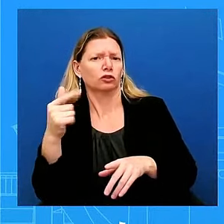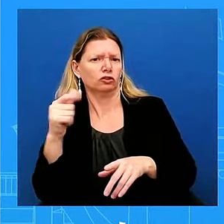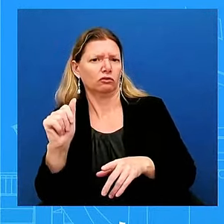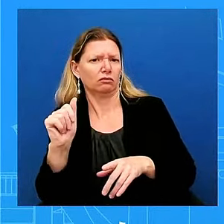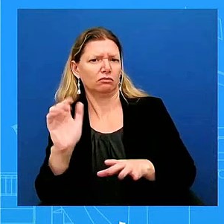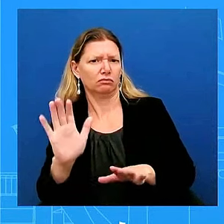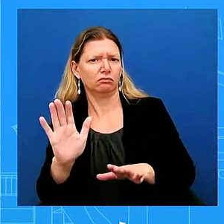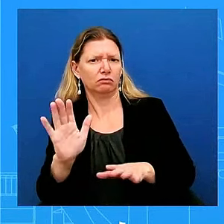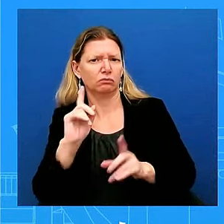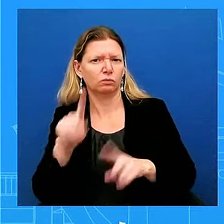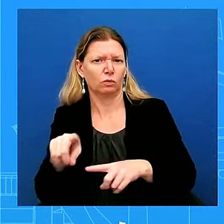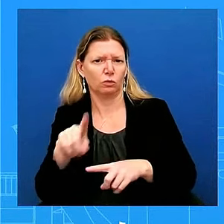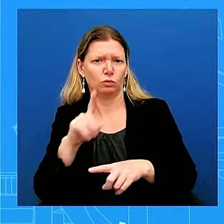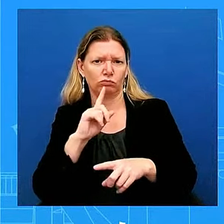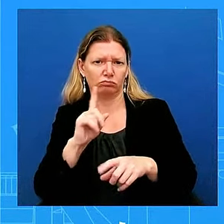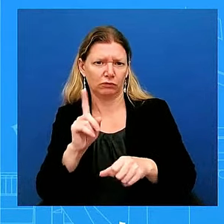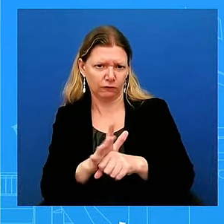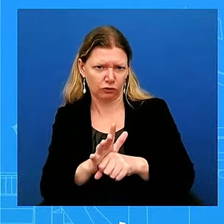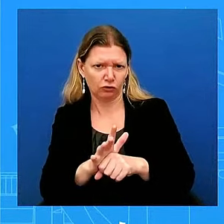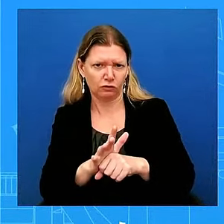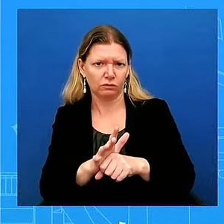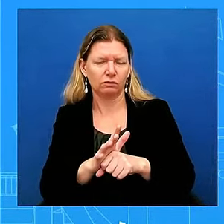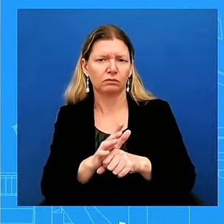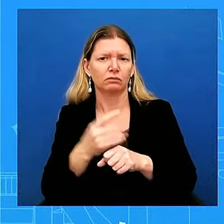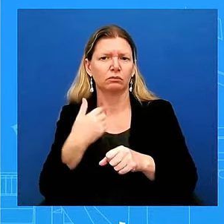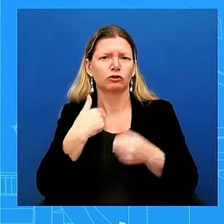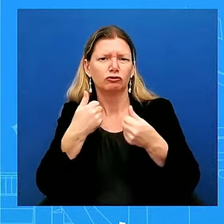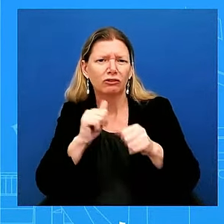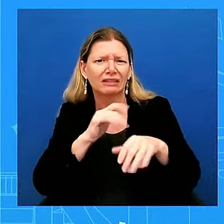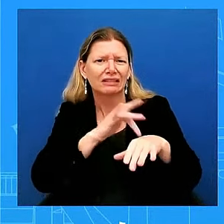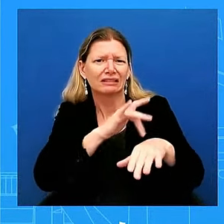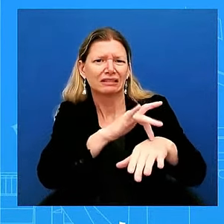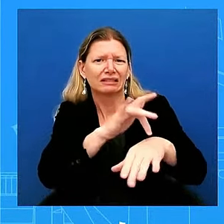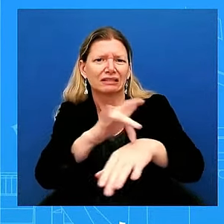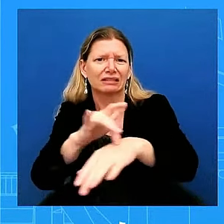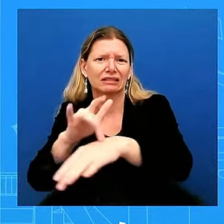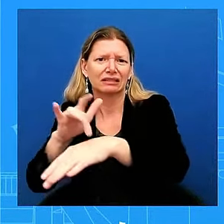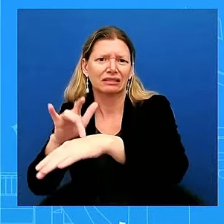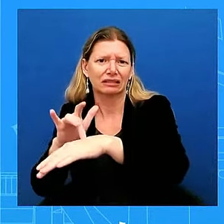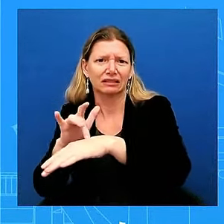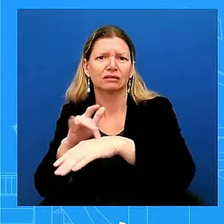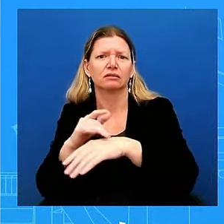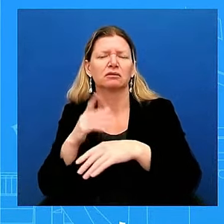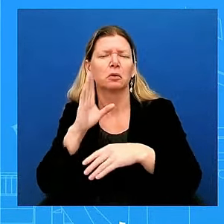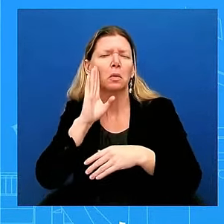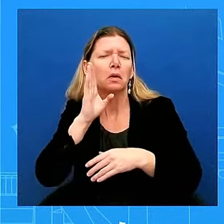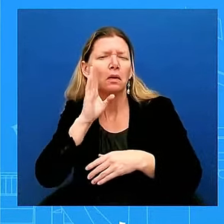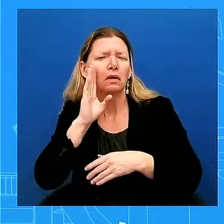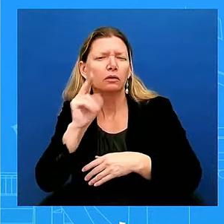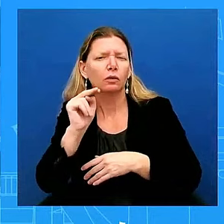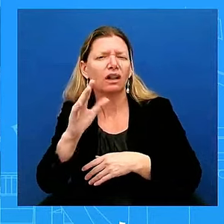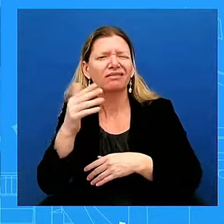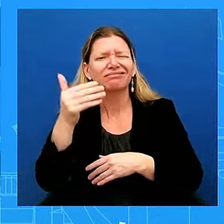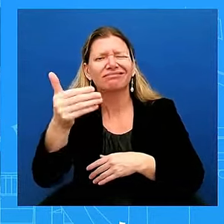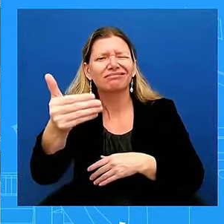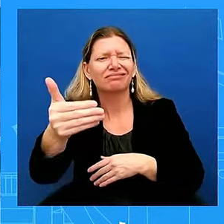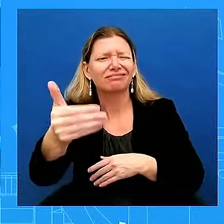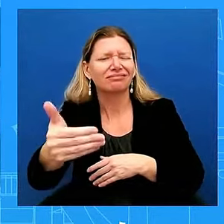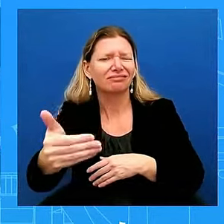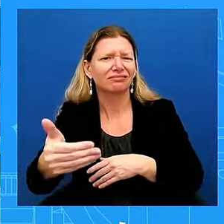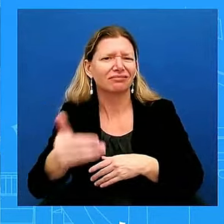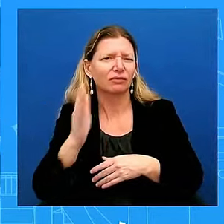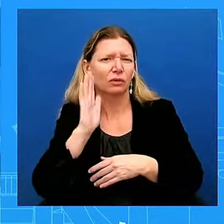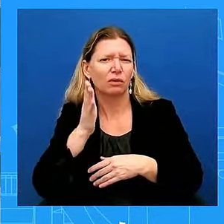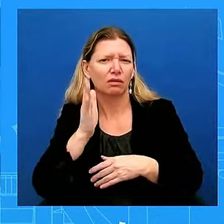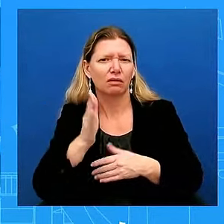we cover all fronts. And then she'll go to North Carolina in upcoming days. Okay. Thanks, great. So, on the